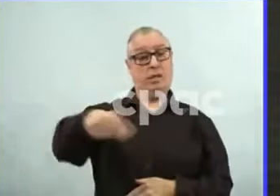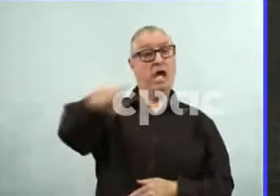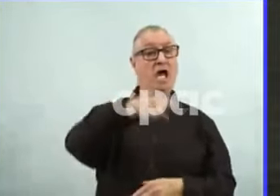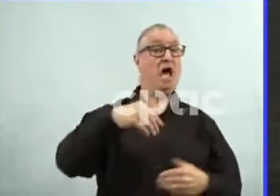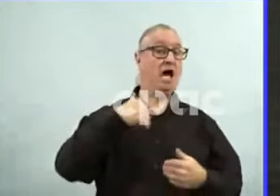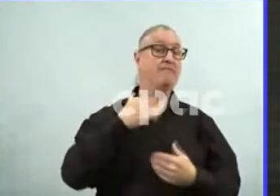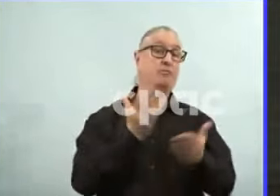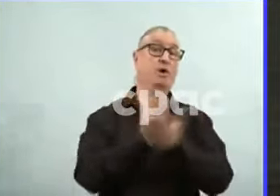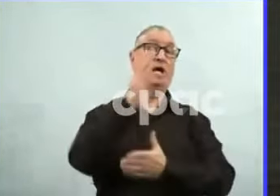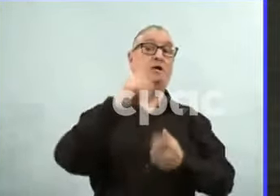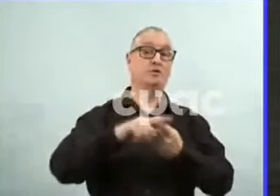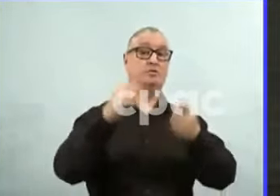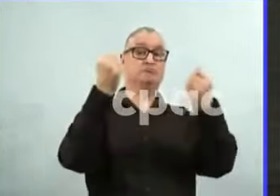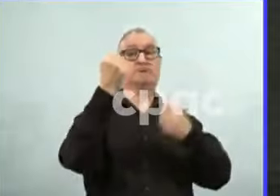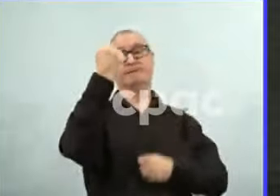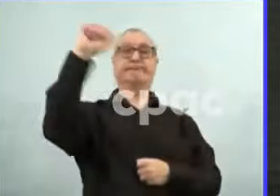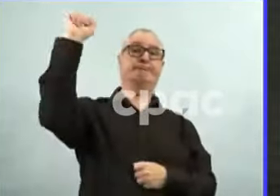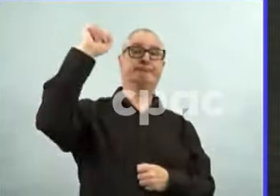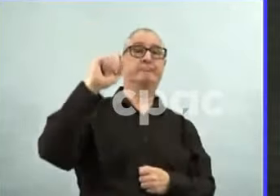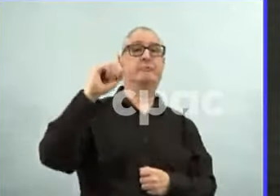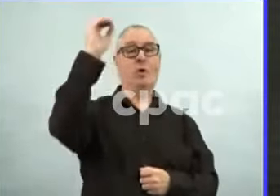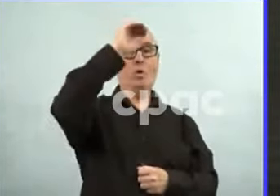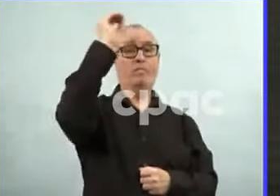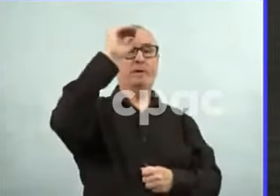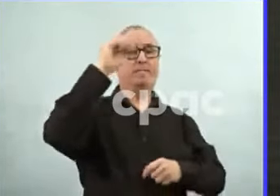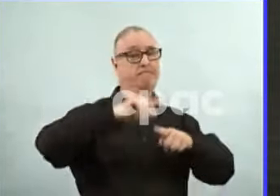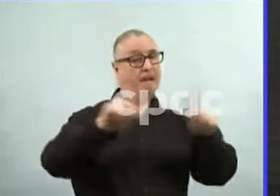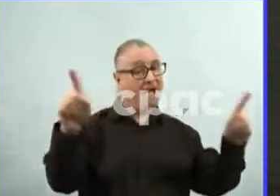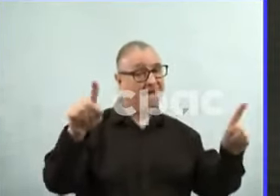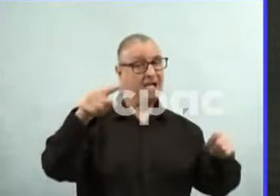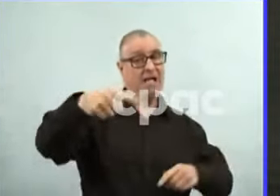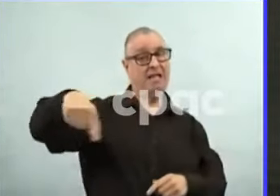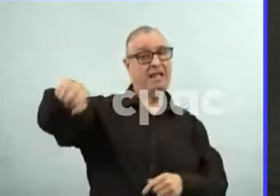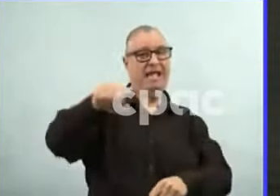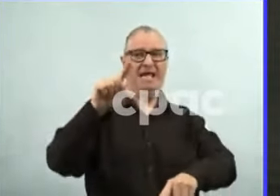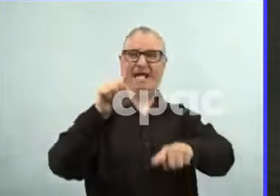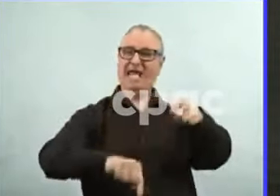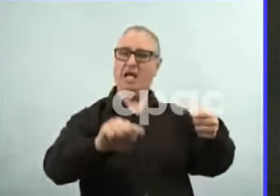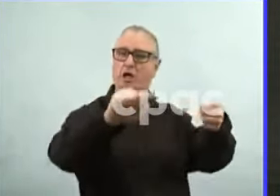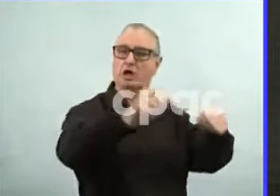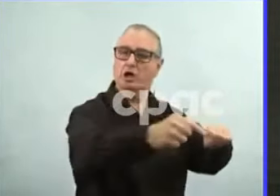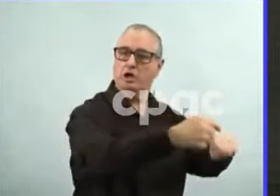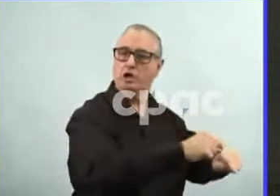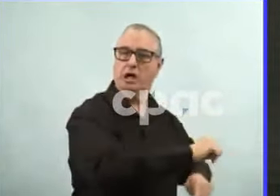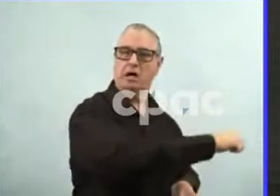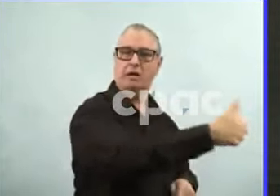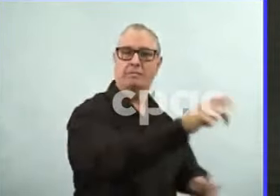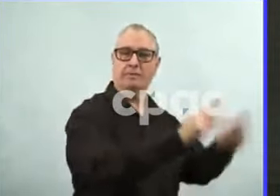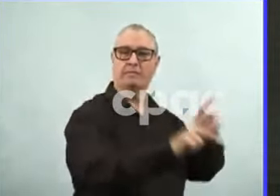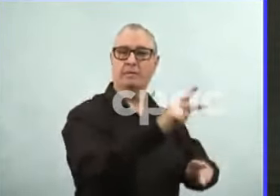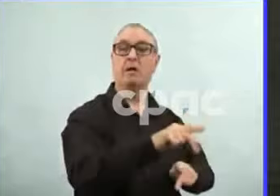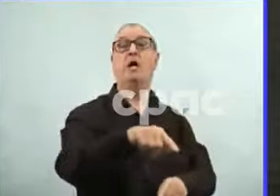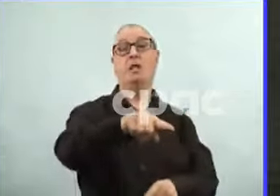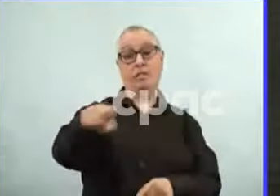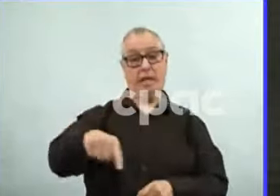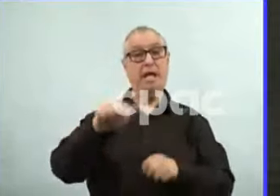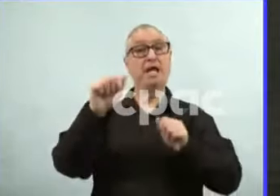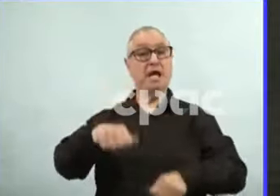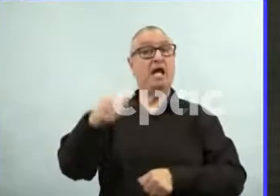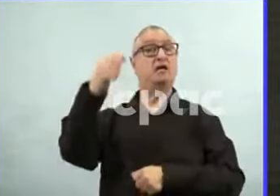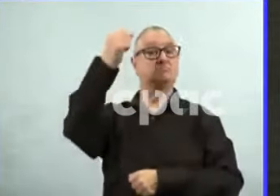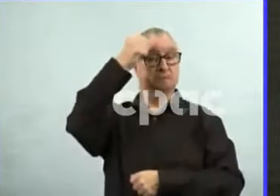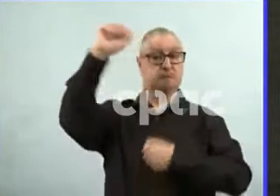other people when you do that. There are ways to do it both legally and morally. And I would expect or I would ask that these